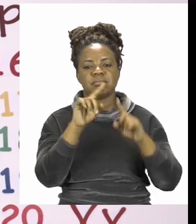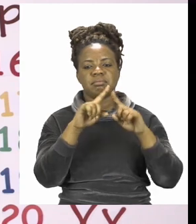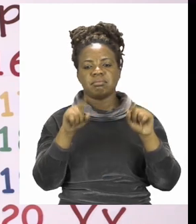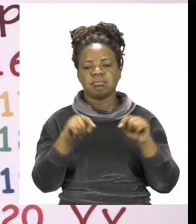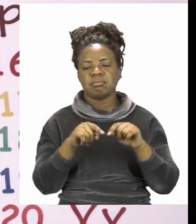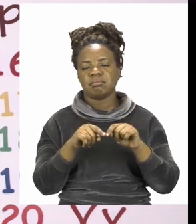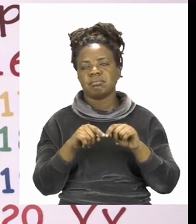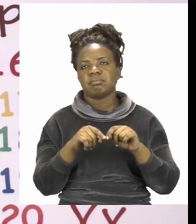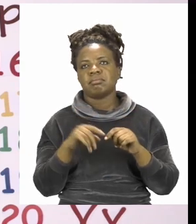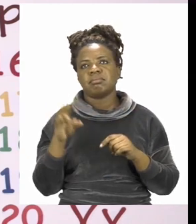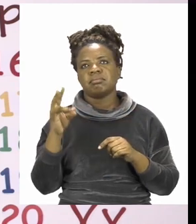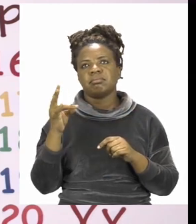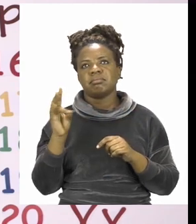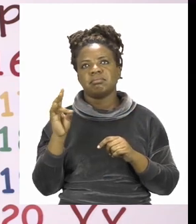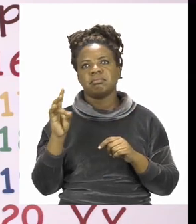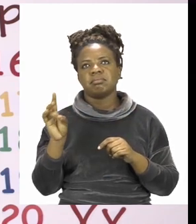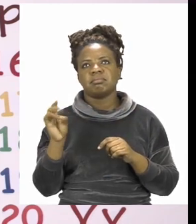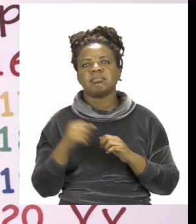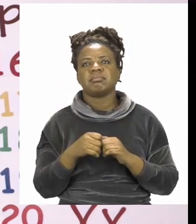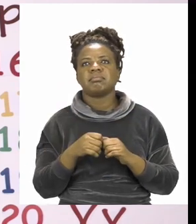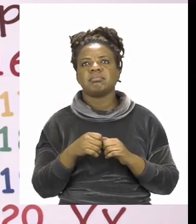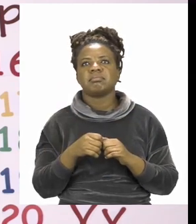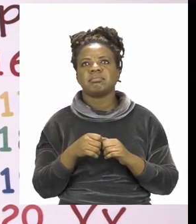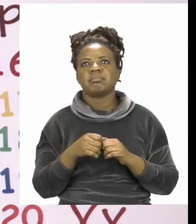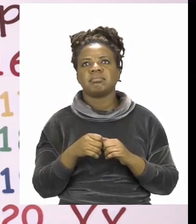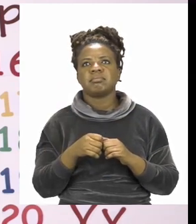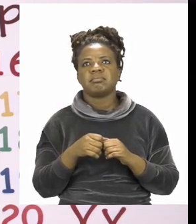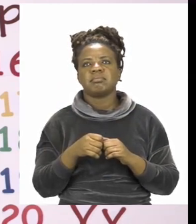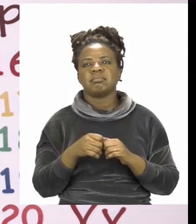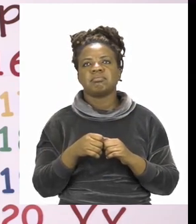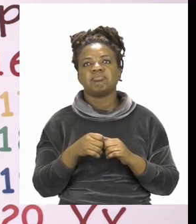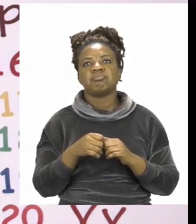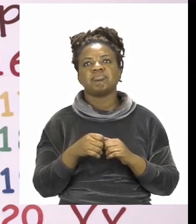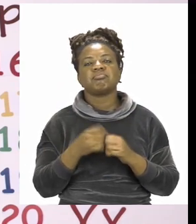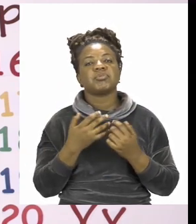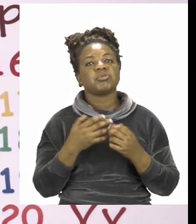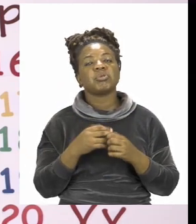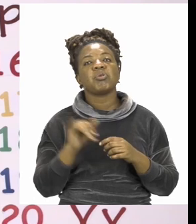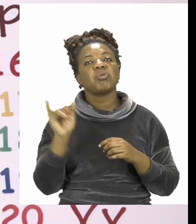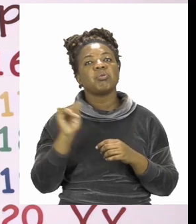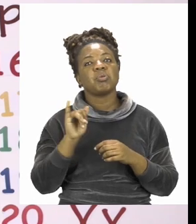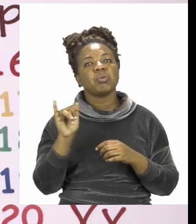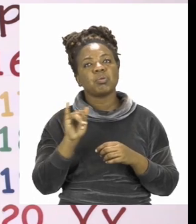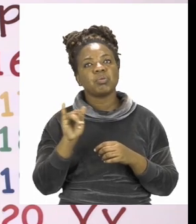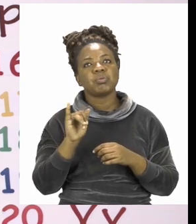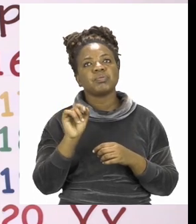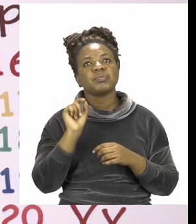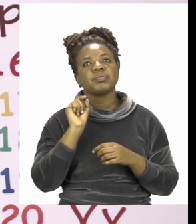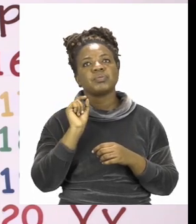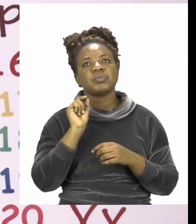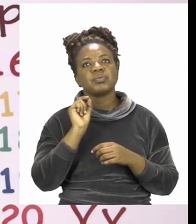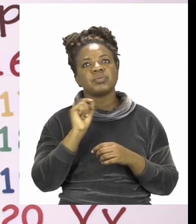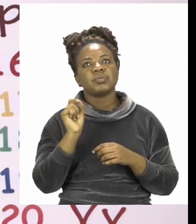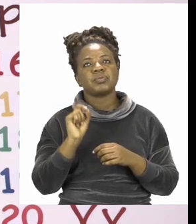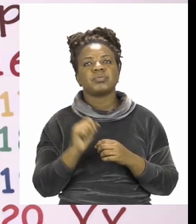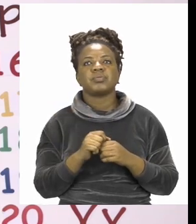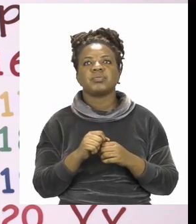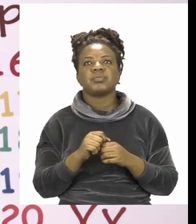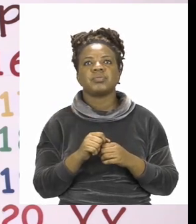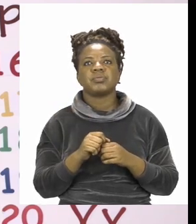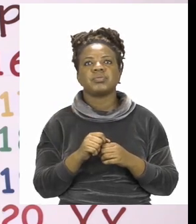we can see that there's a 7 behind the 7 and another 7 behind the 7. So what do we do now?